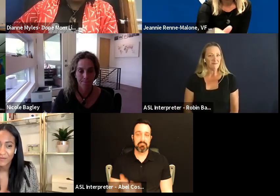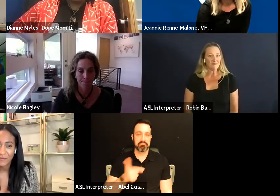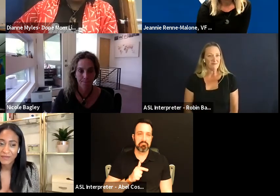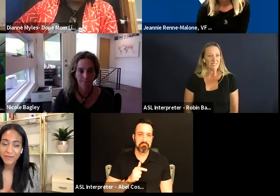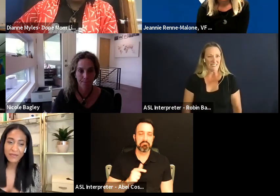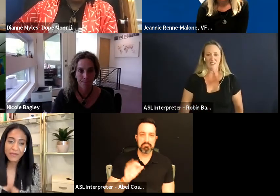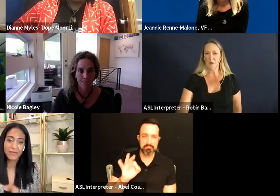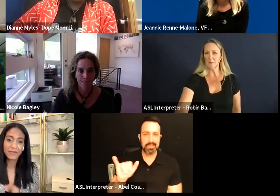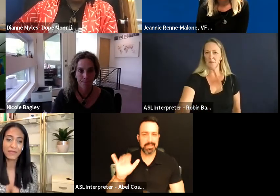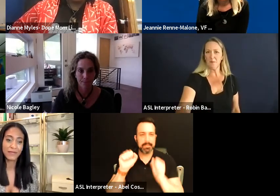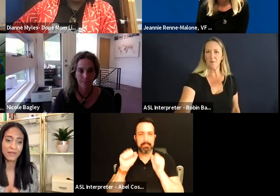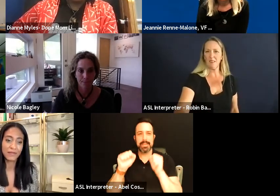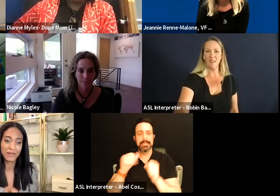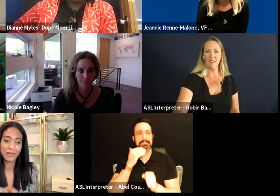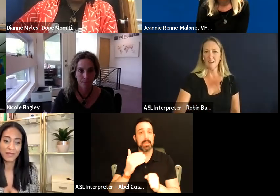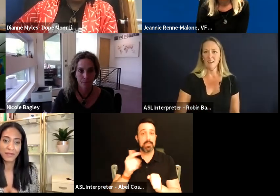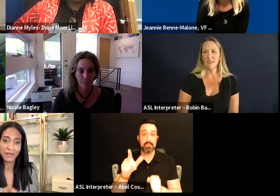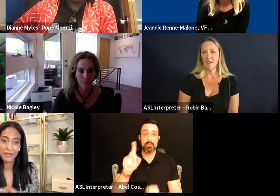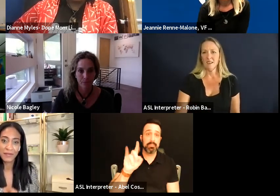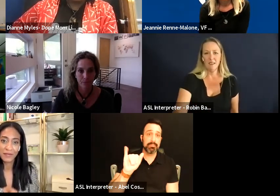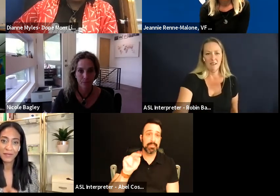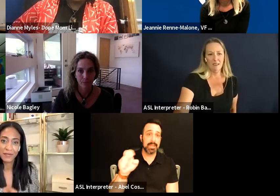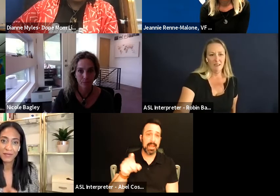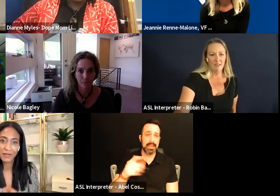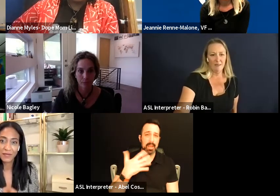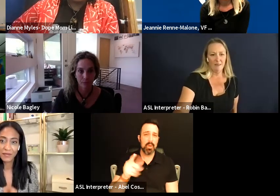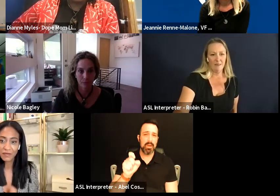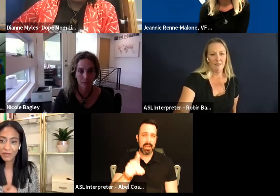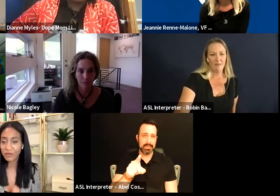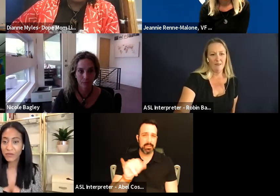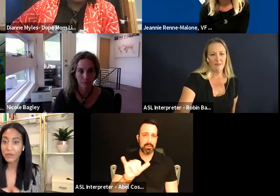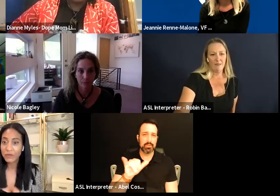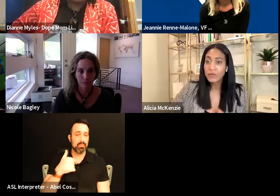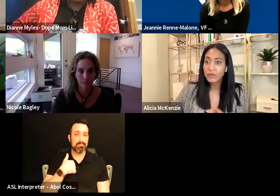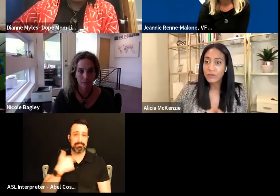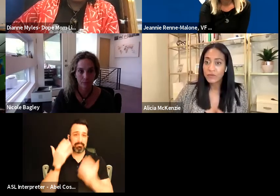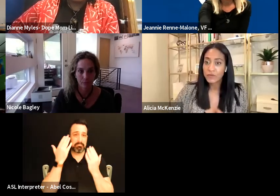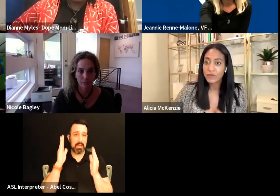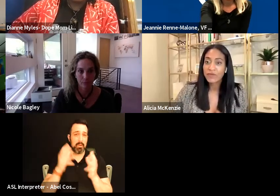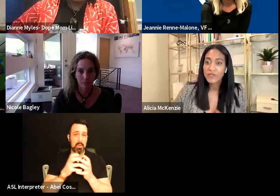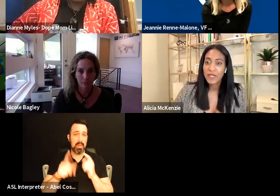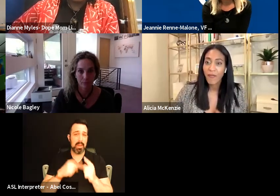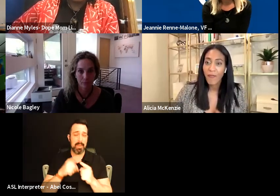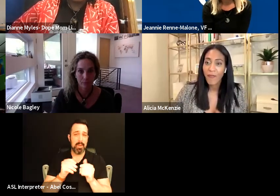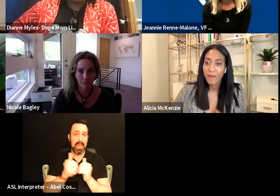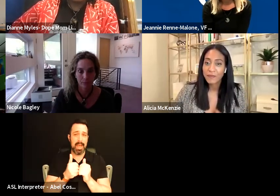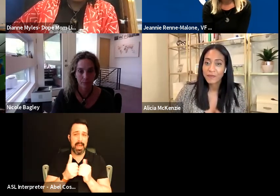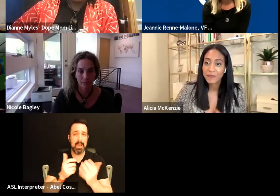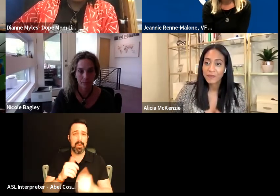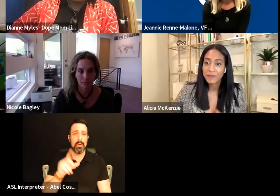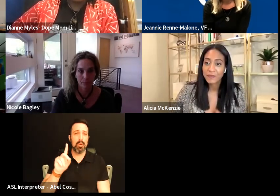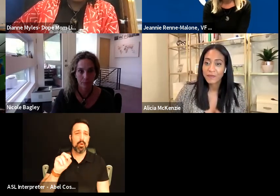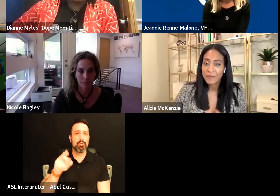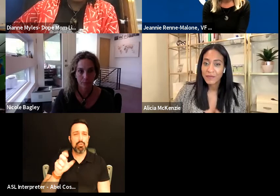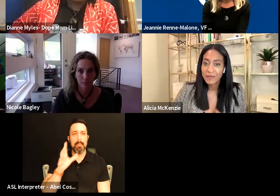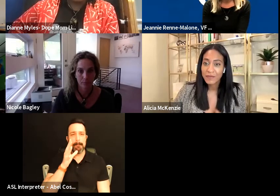um anyone else have a story Diane I I was going to ask you this too because I actually don't know a lot about how don't mom life started